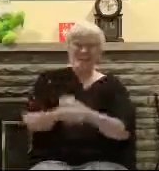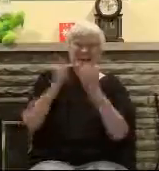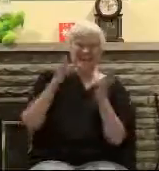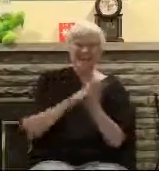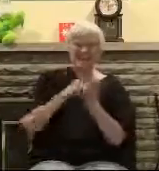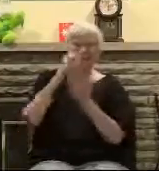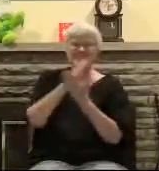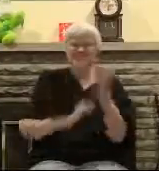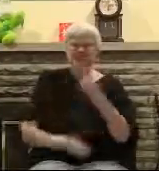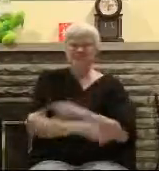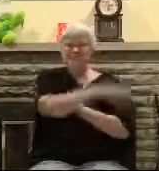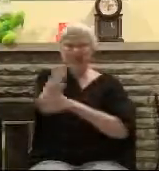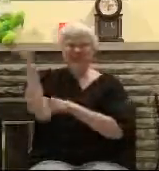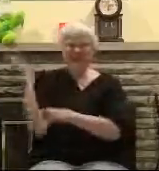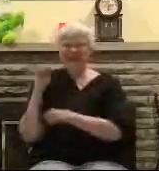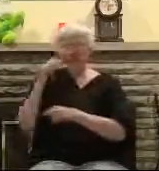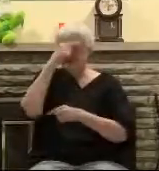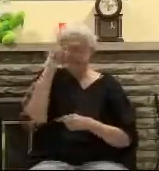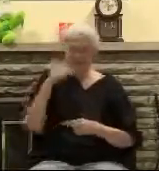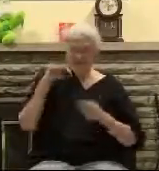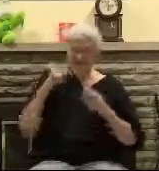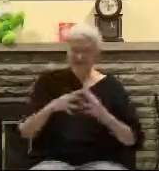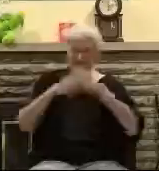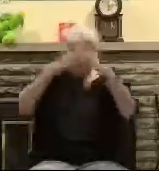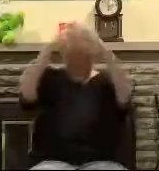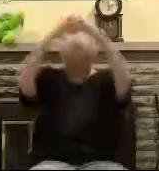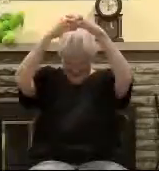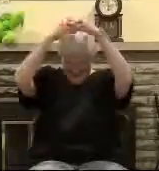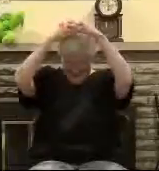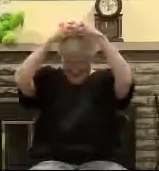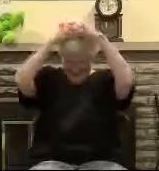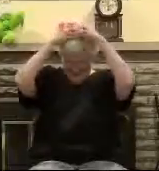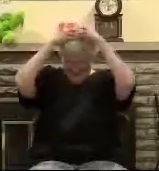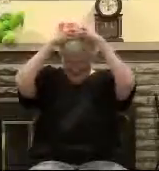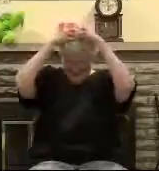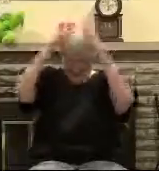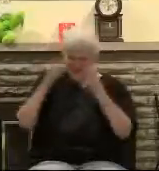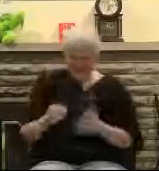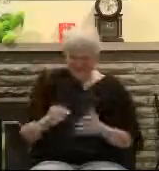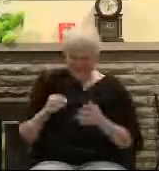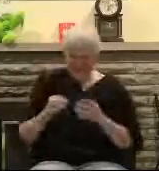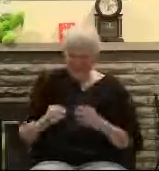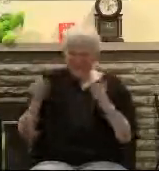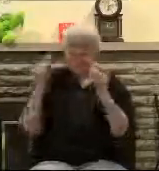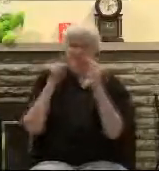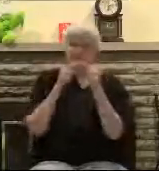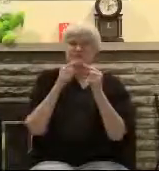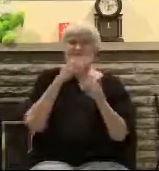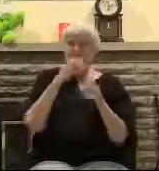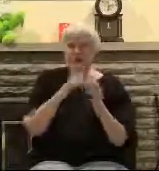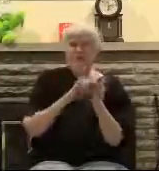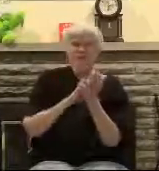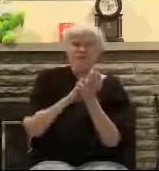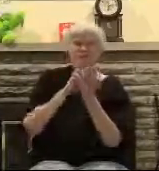cross And exchange it someday For a crown